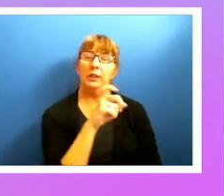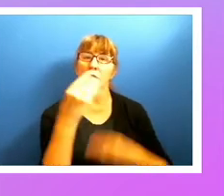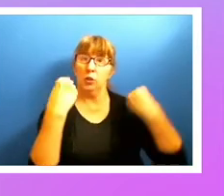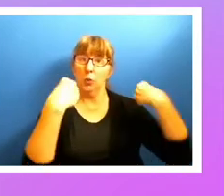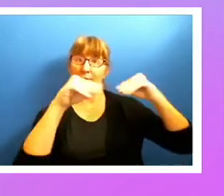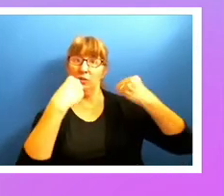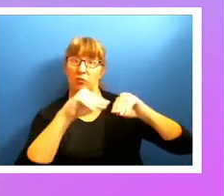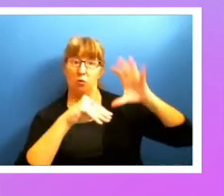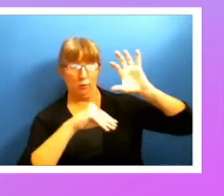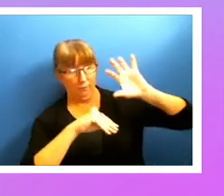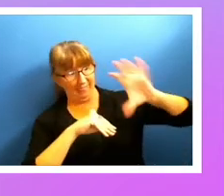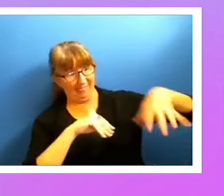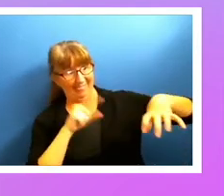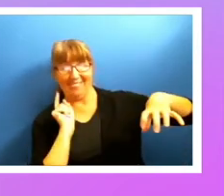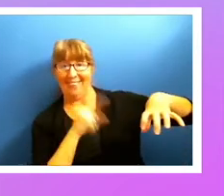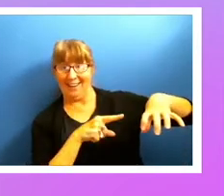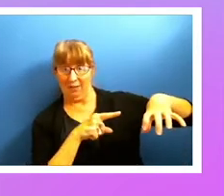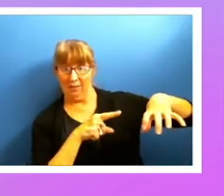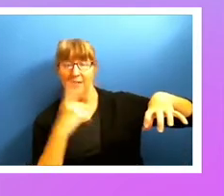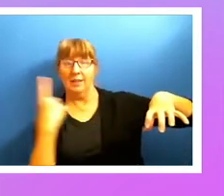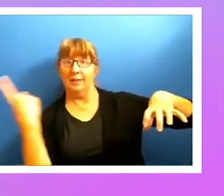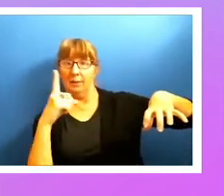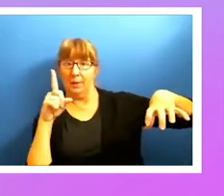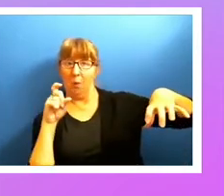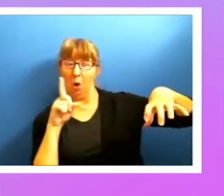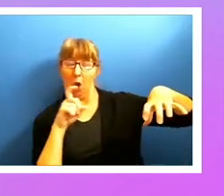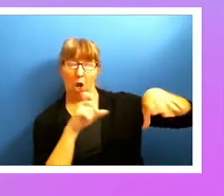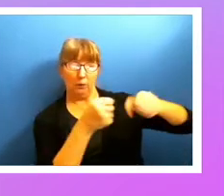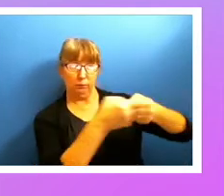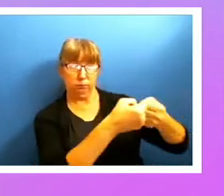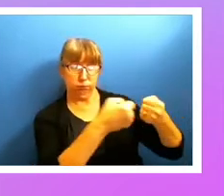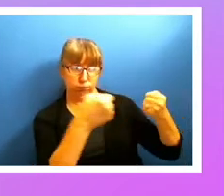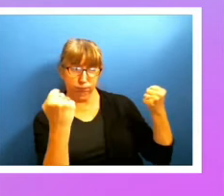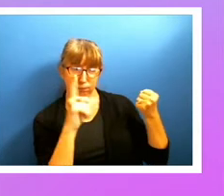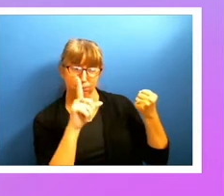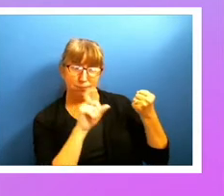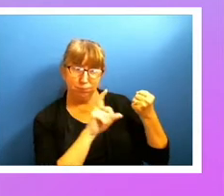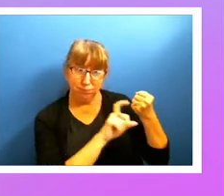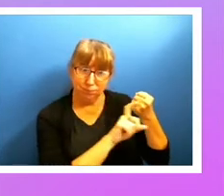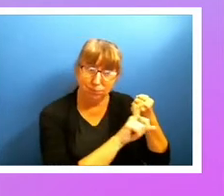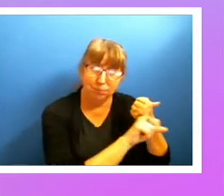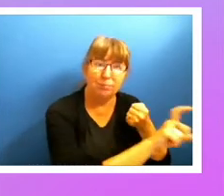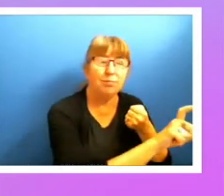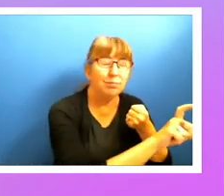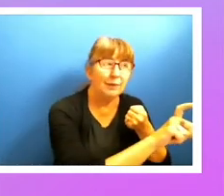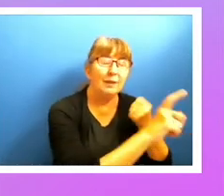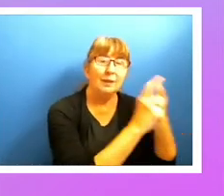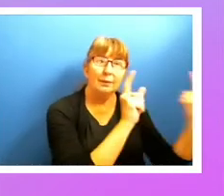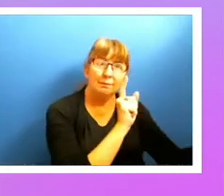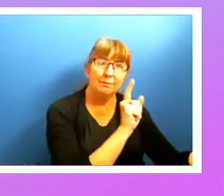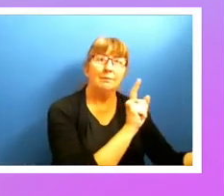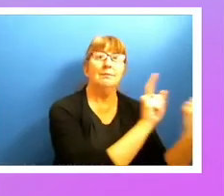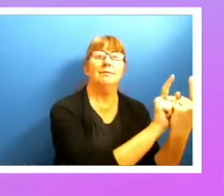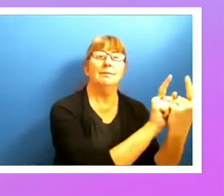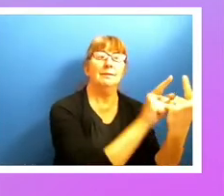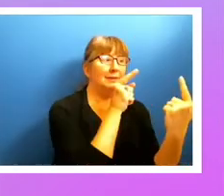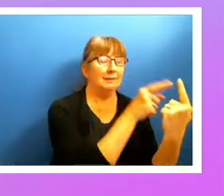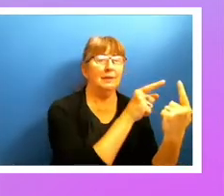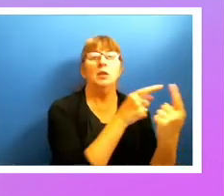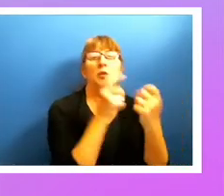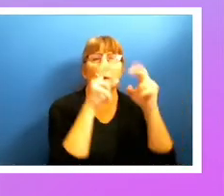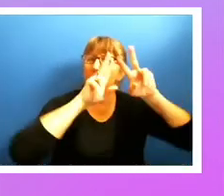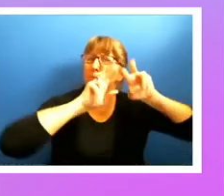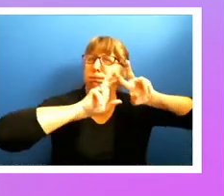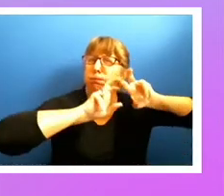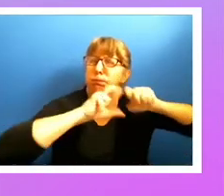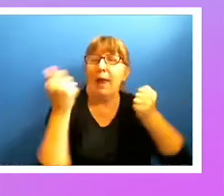staffed agent facility, so we're going to take – we're going to account for everything that goes on here all the way down to the power and the water for the facility,